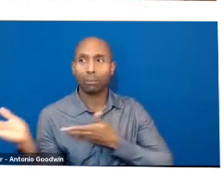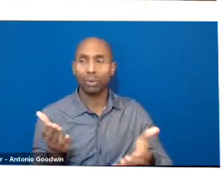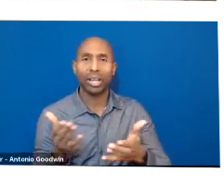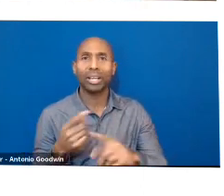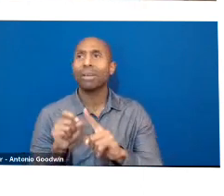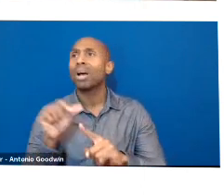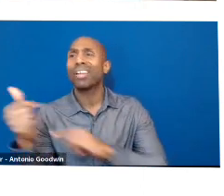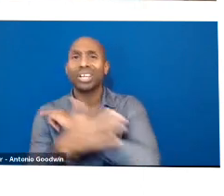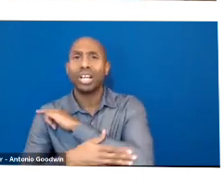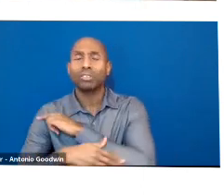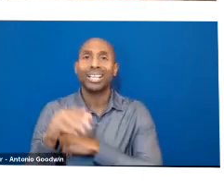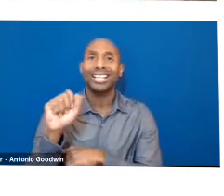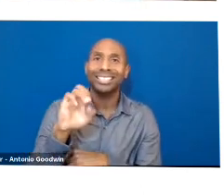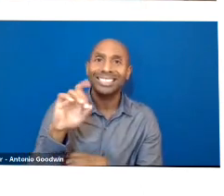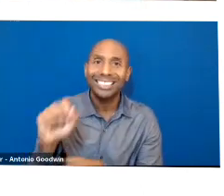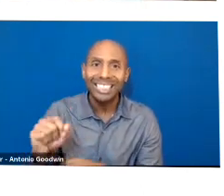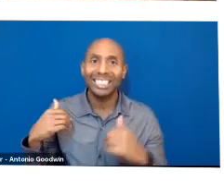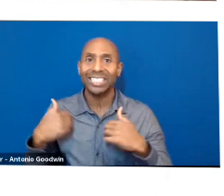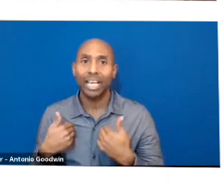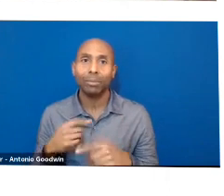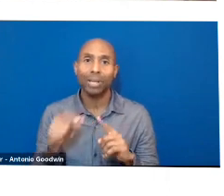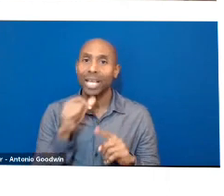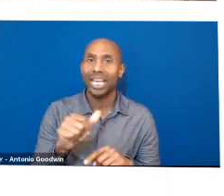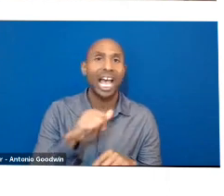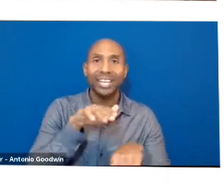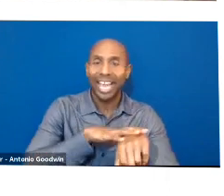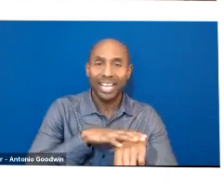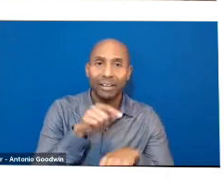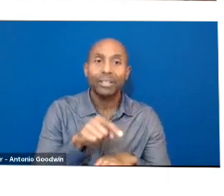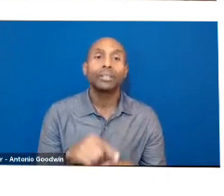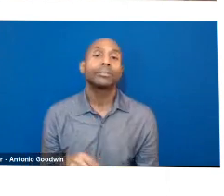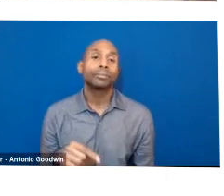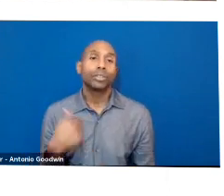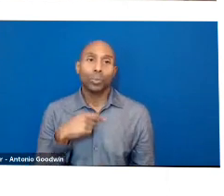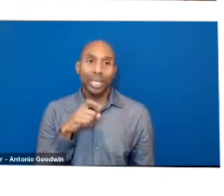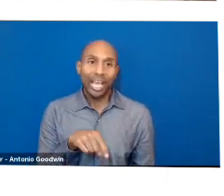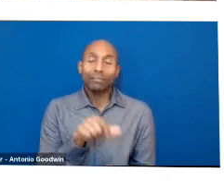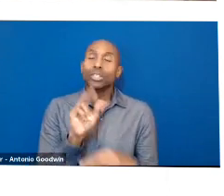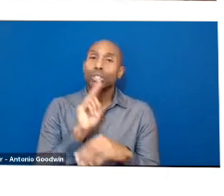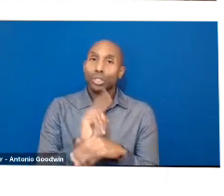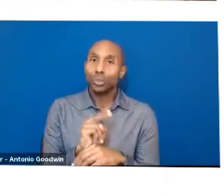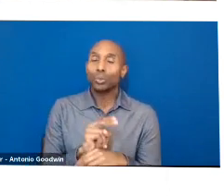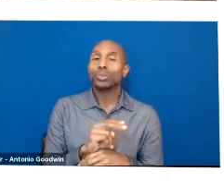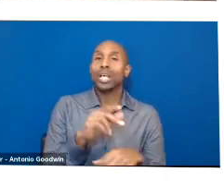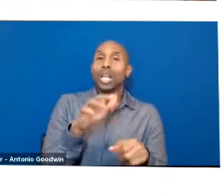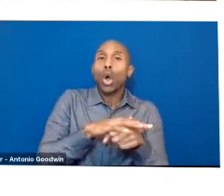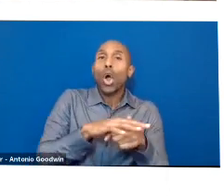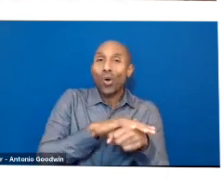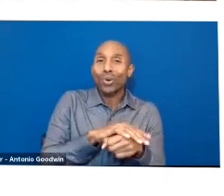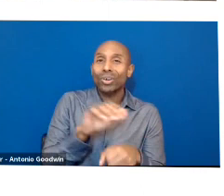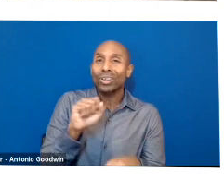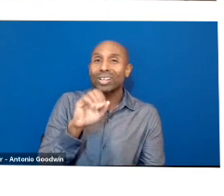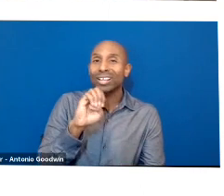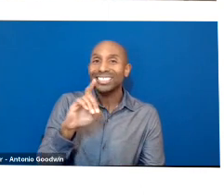so one of the ways we can make sure that we're working towards regeneration is using seeds and raw materials that are native to the region.